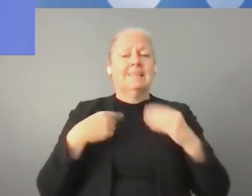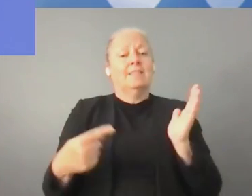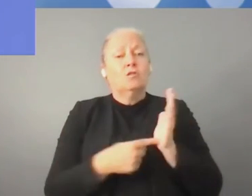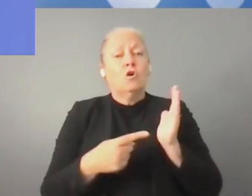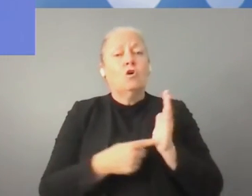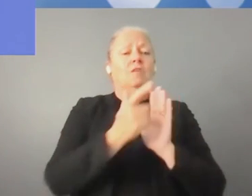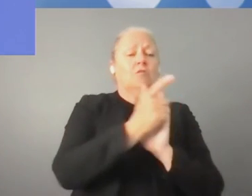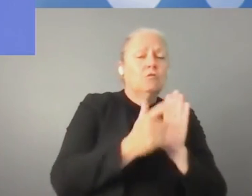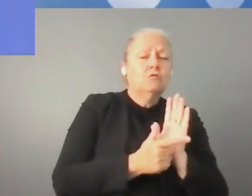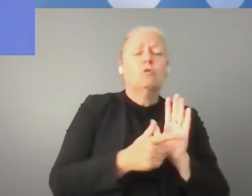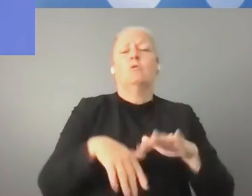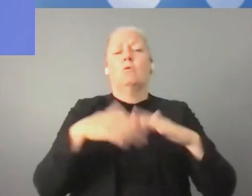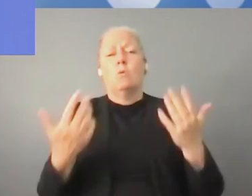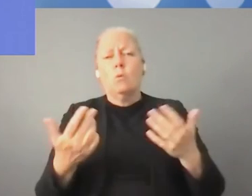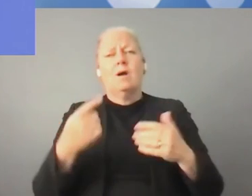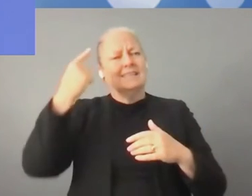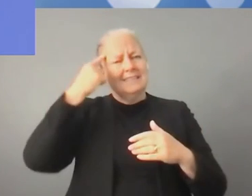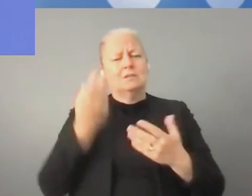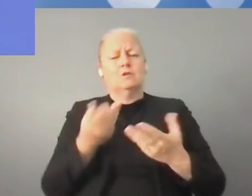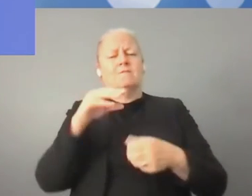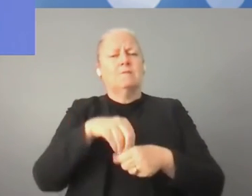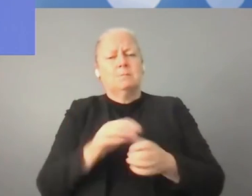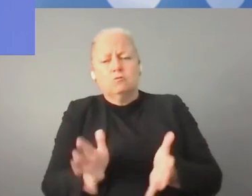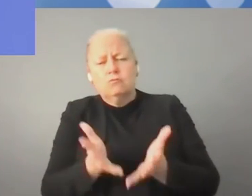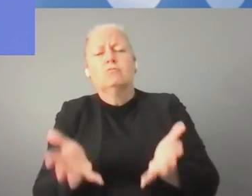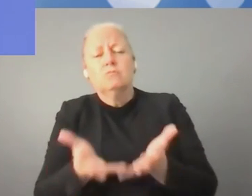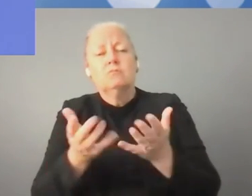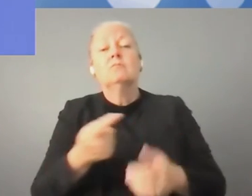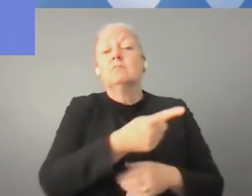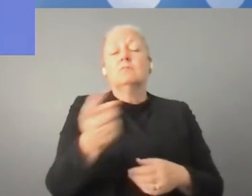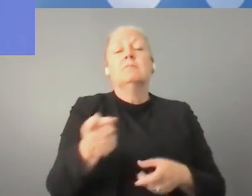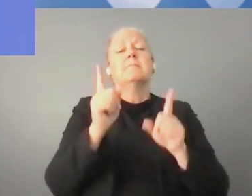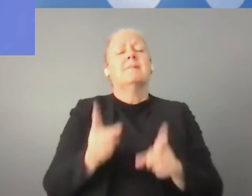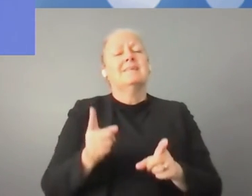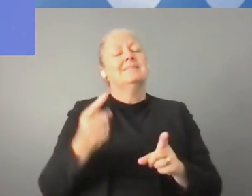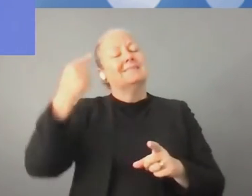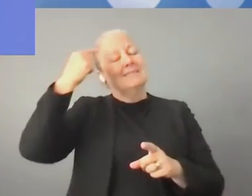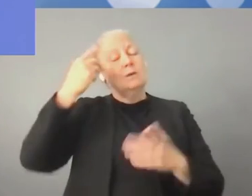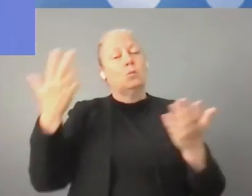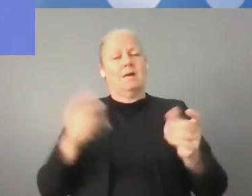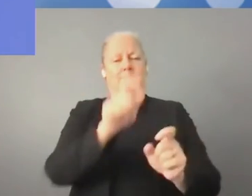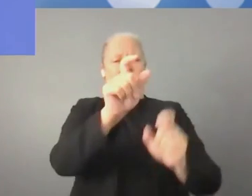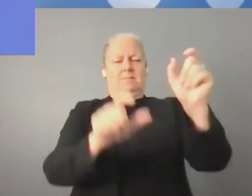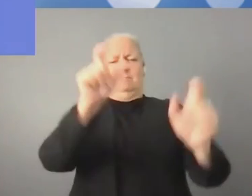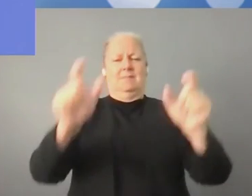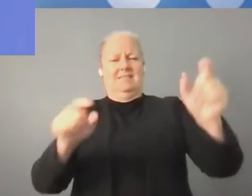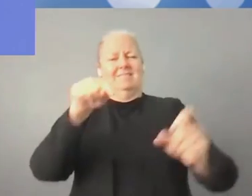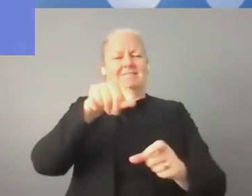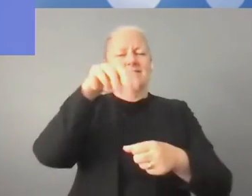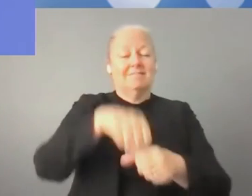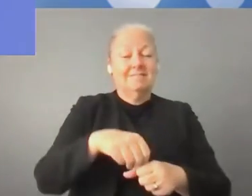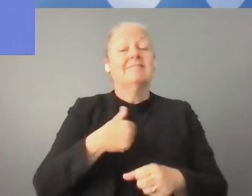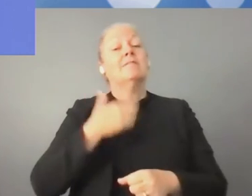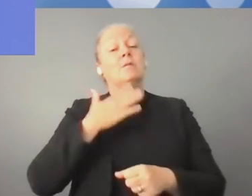stimulate investment. At the same time, people should always be in the center of our activities. I would like to thank again our